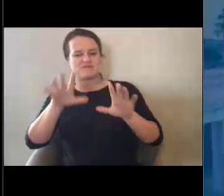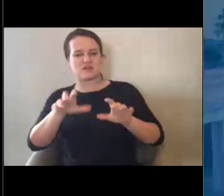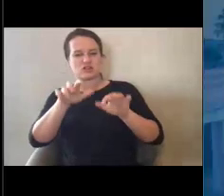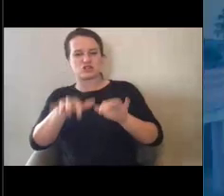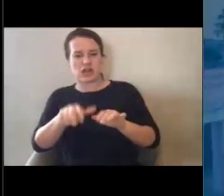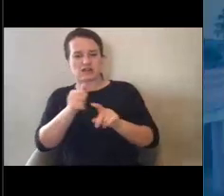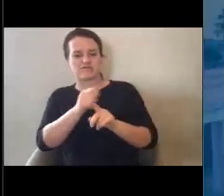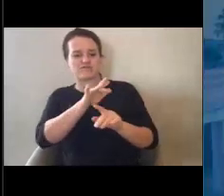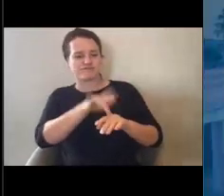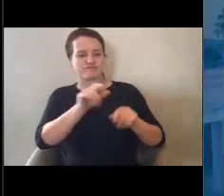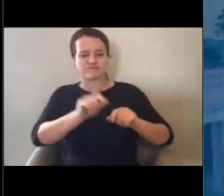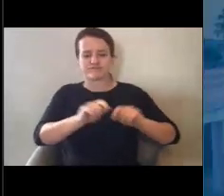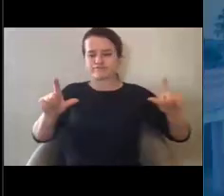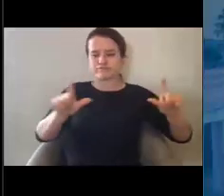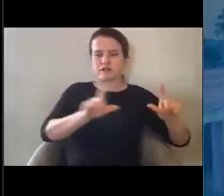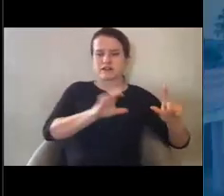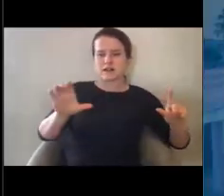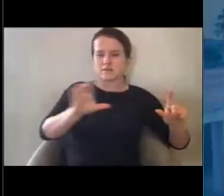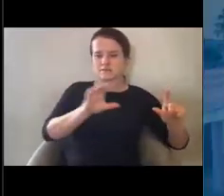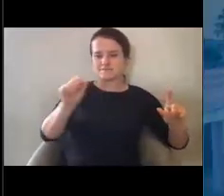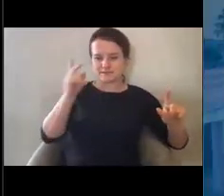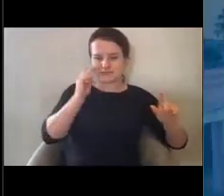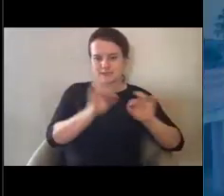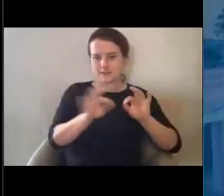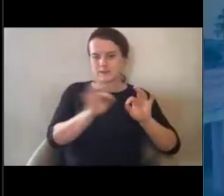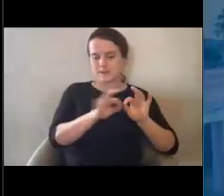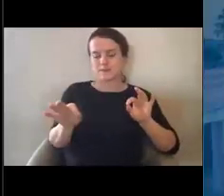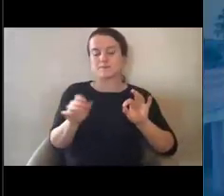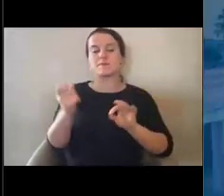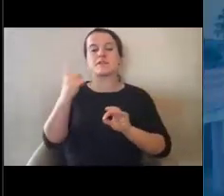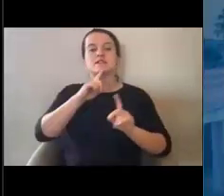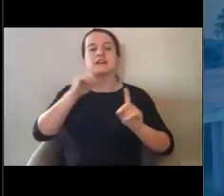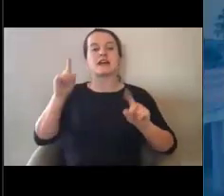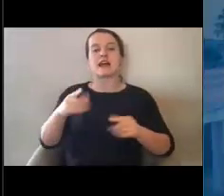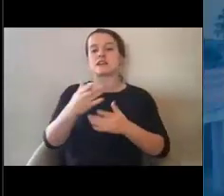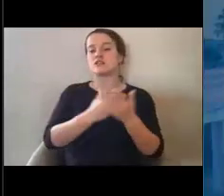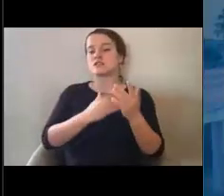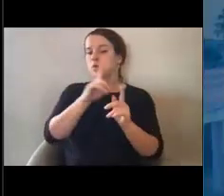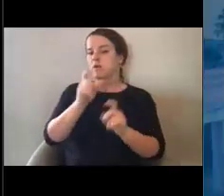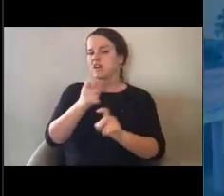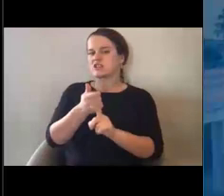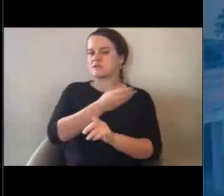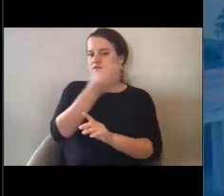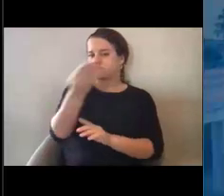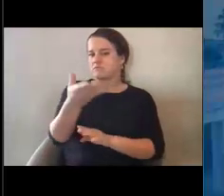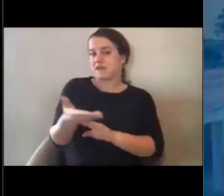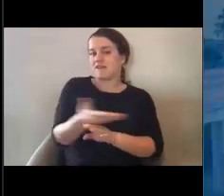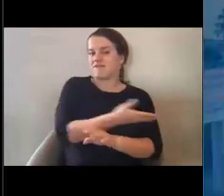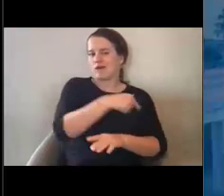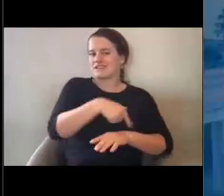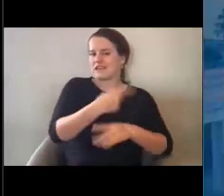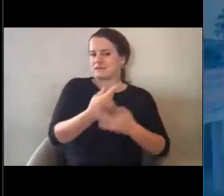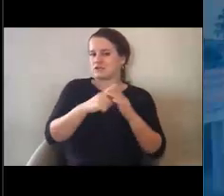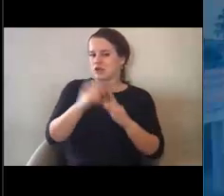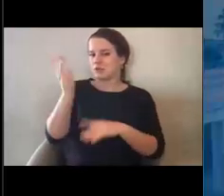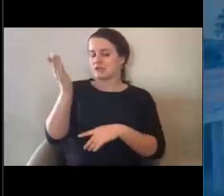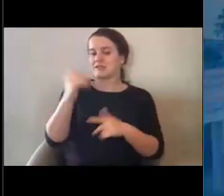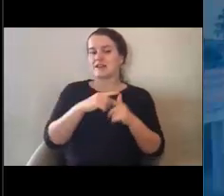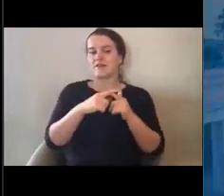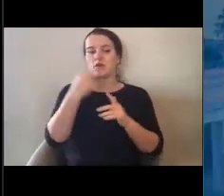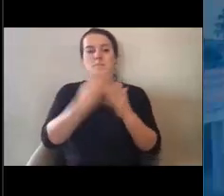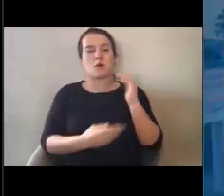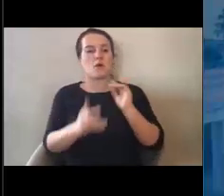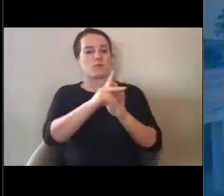We will be answering questions that were submitted ahead of time during a facilitated question and answer session for both policy and